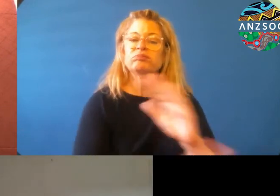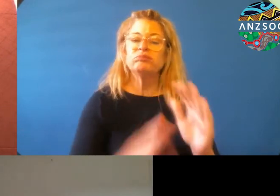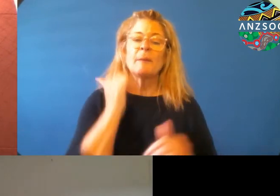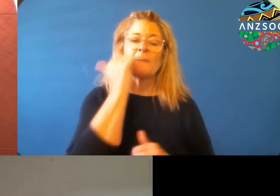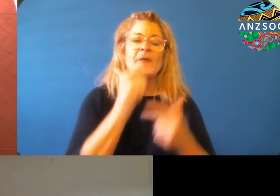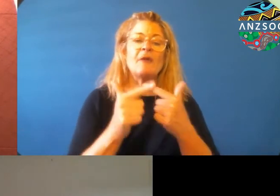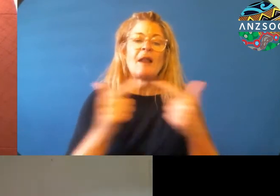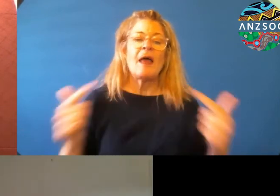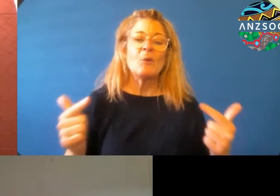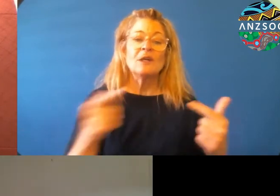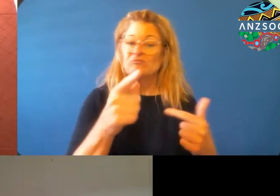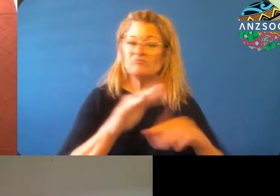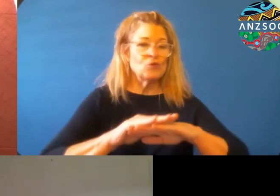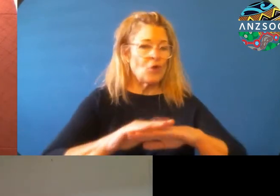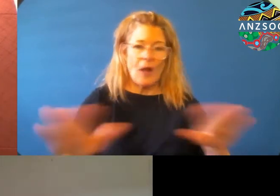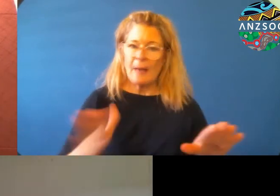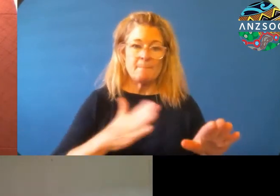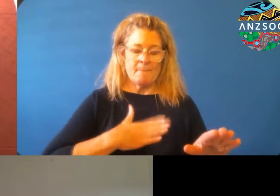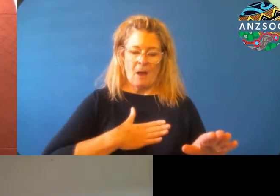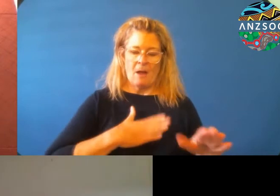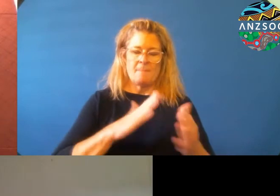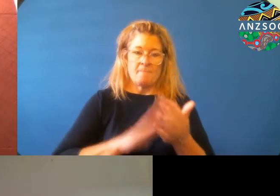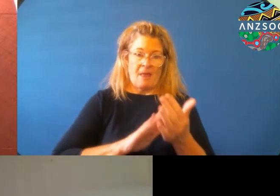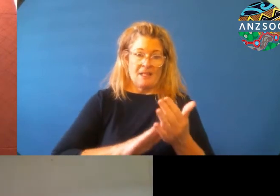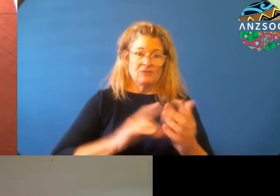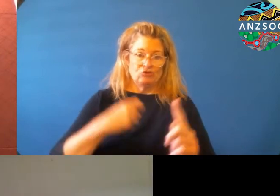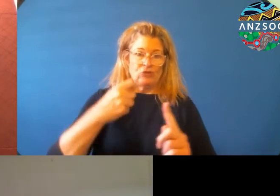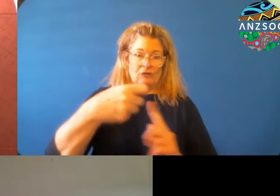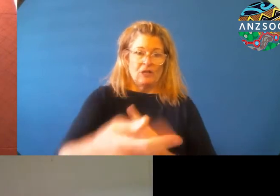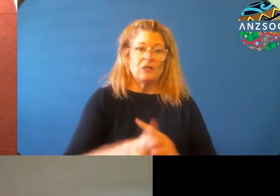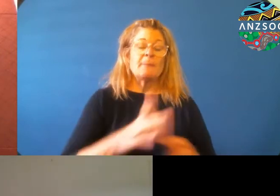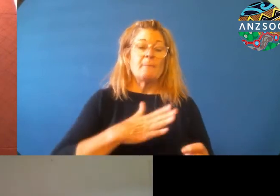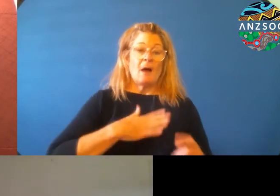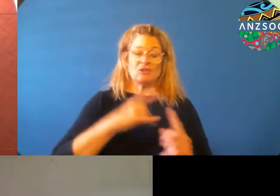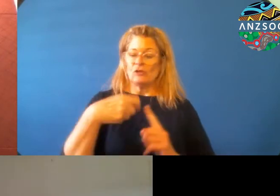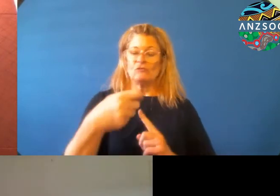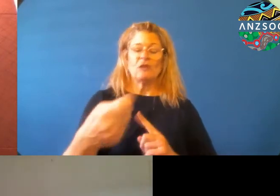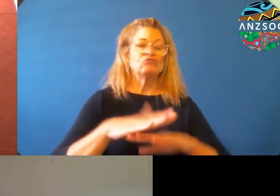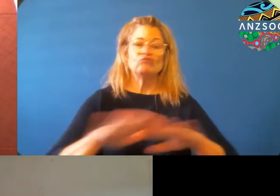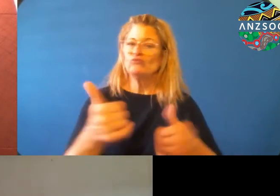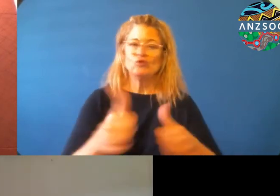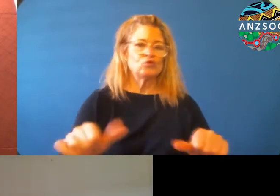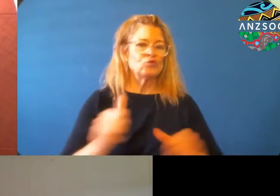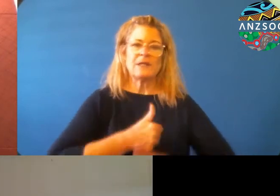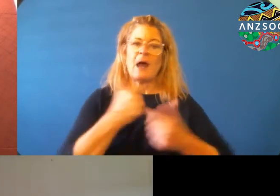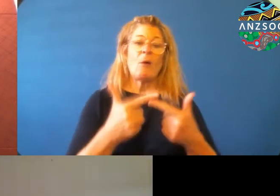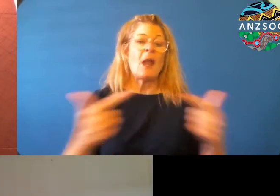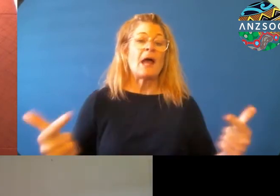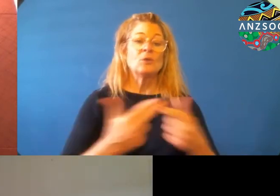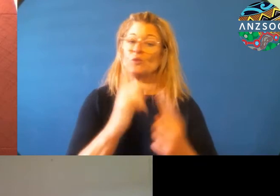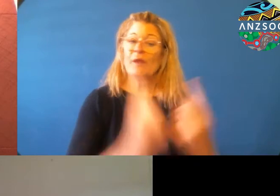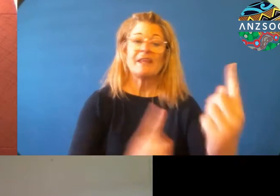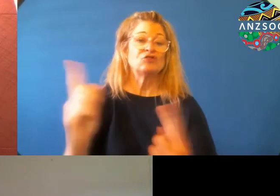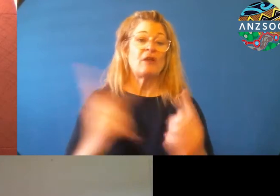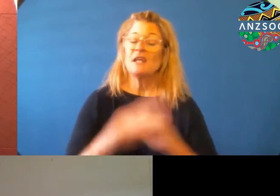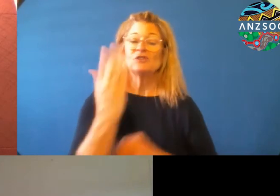not allowed, and my mother's generation, and right to my generation, were not allowed to use our language with each other in